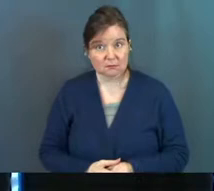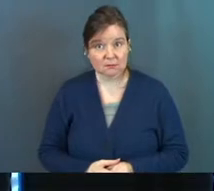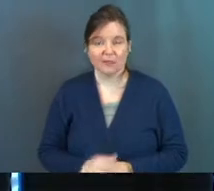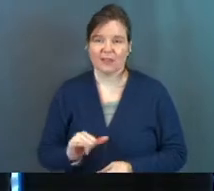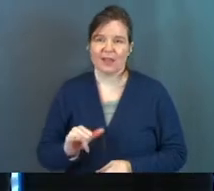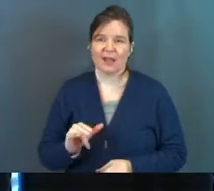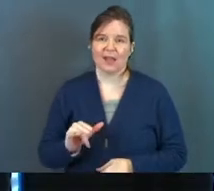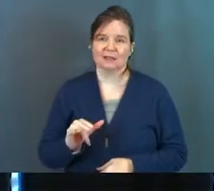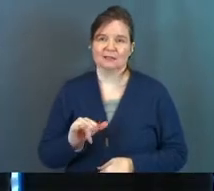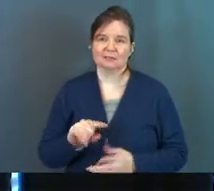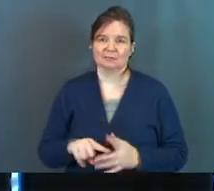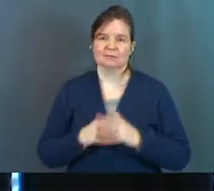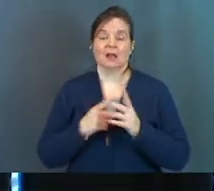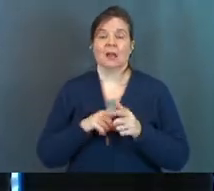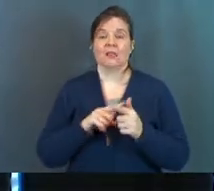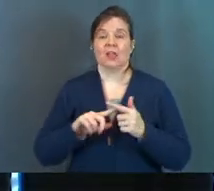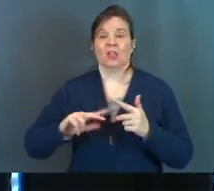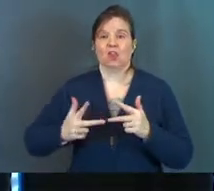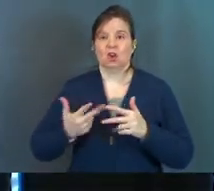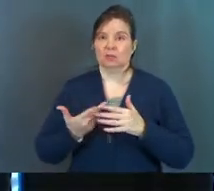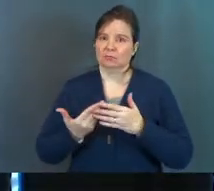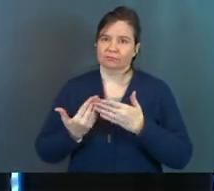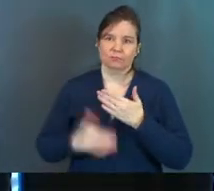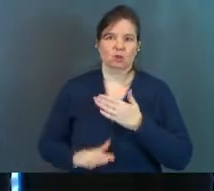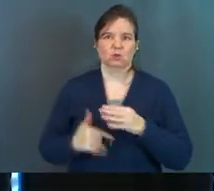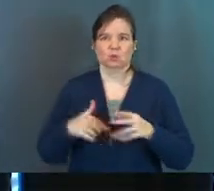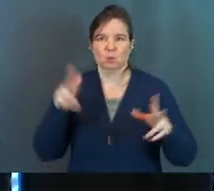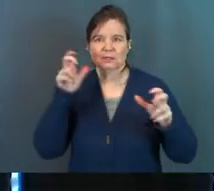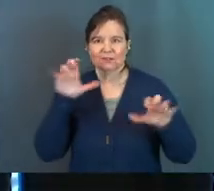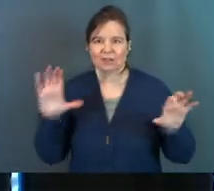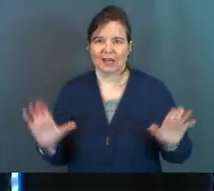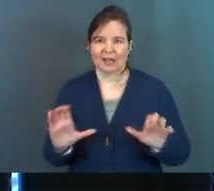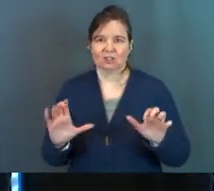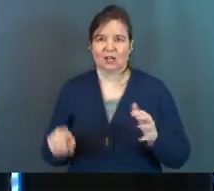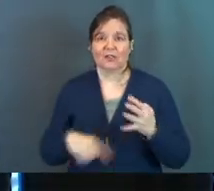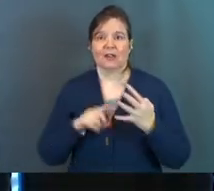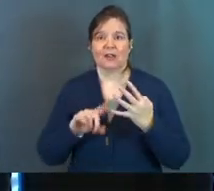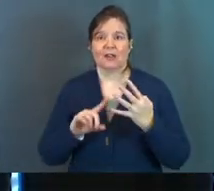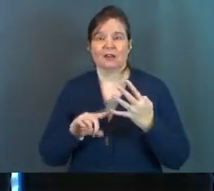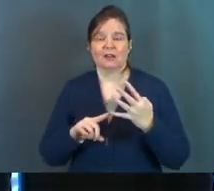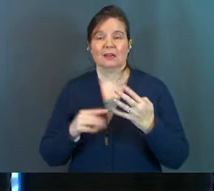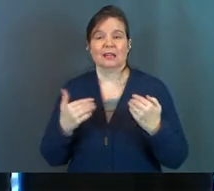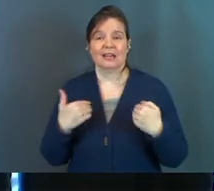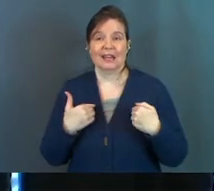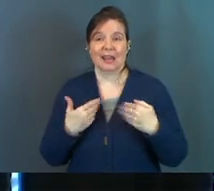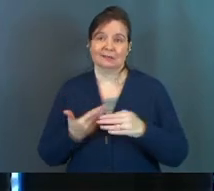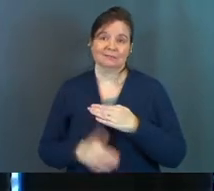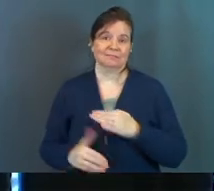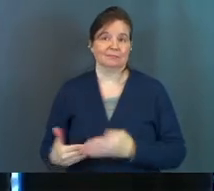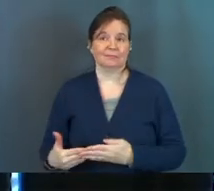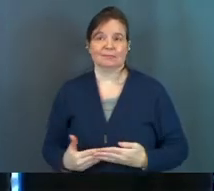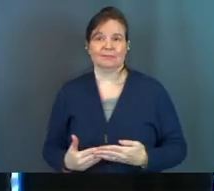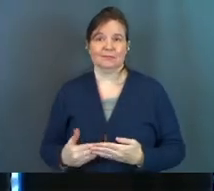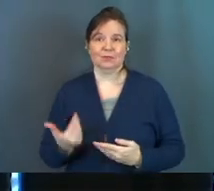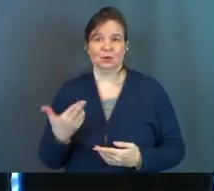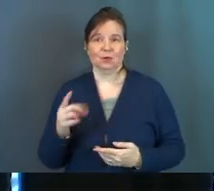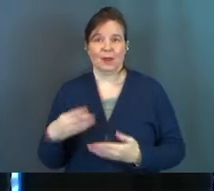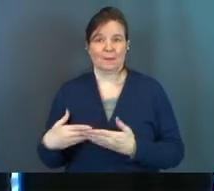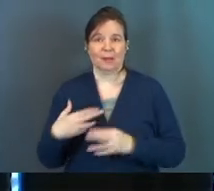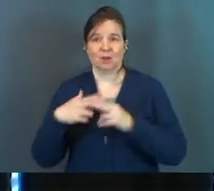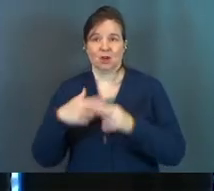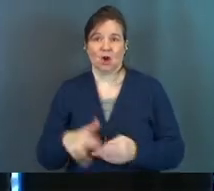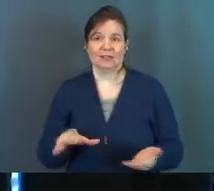That's conception. And then third, it gives birth to a sinful action. And then number four, it has a grandbaby called death. Death.